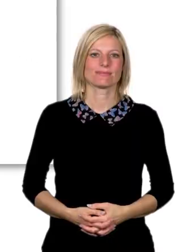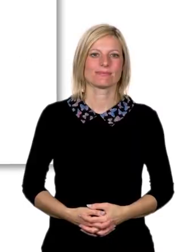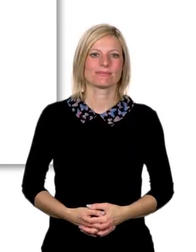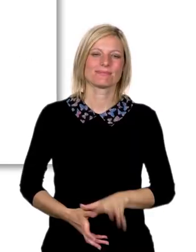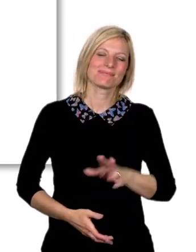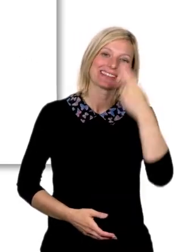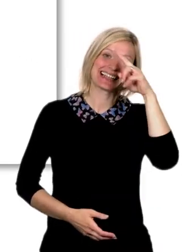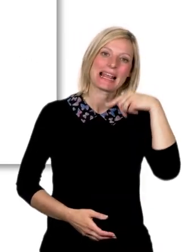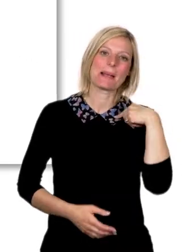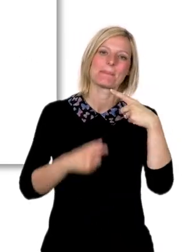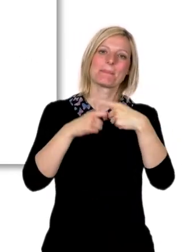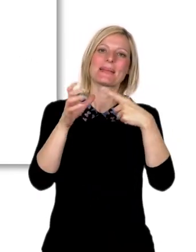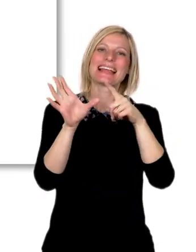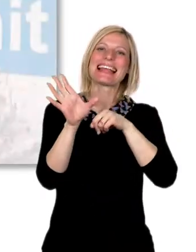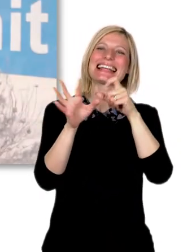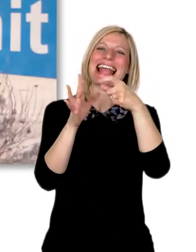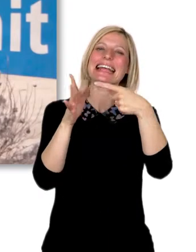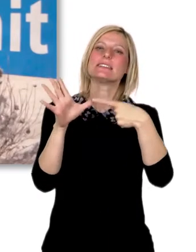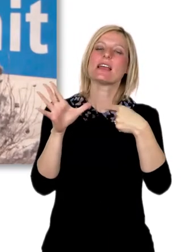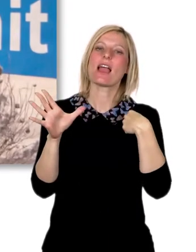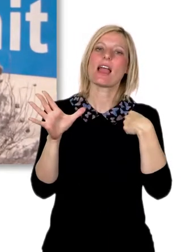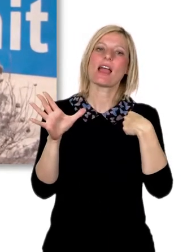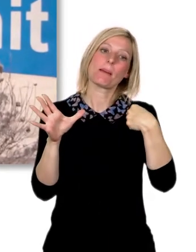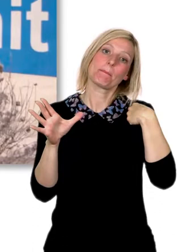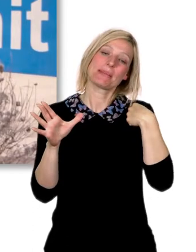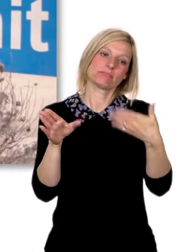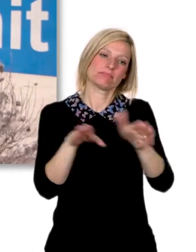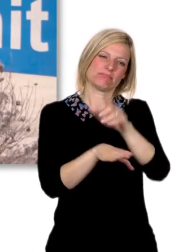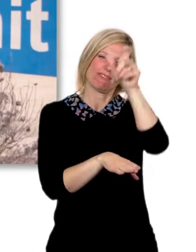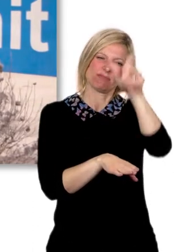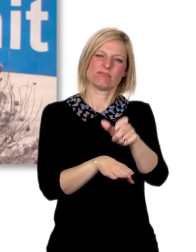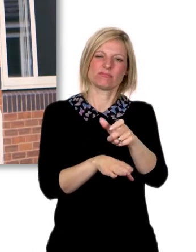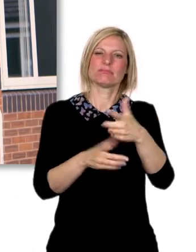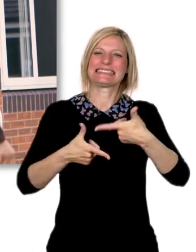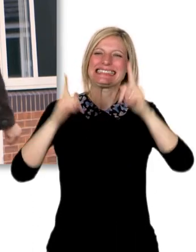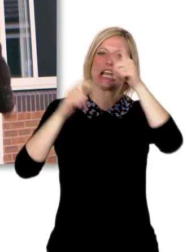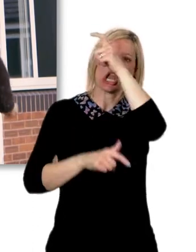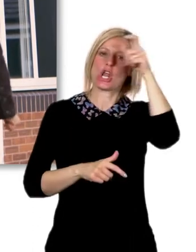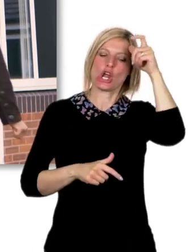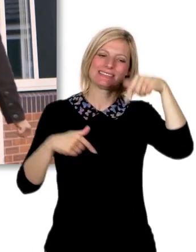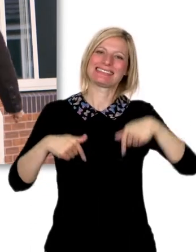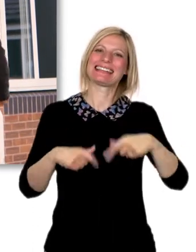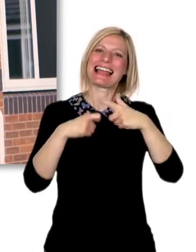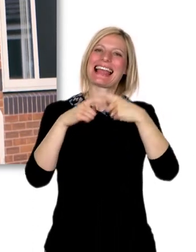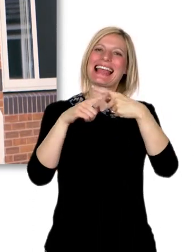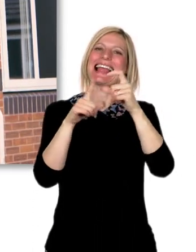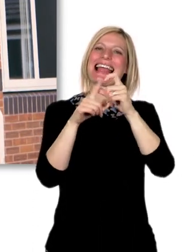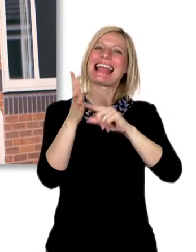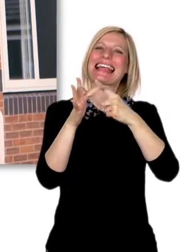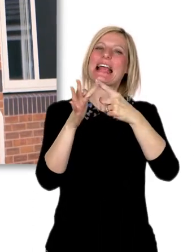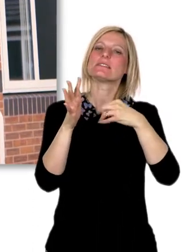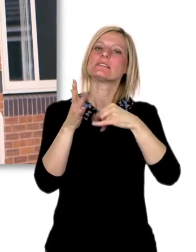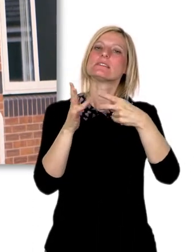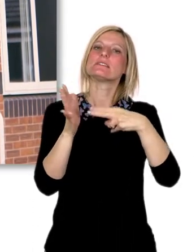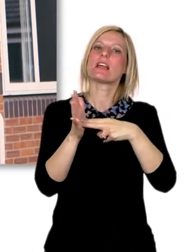Hello, my name is Kadia. I am the acting senior nurse at the Kedleston unit. I've been there since November 2014